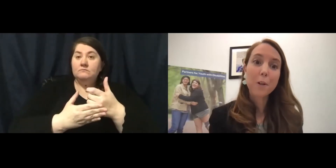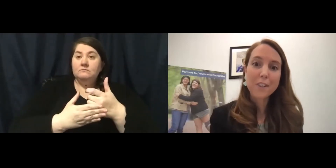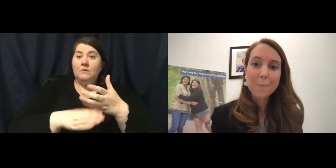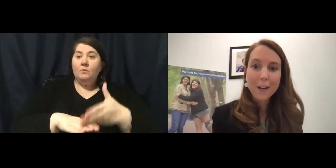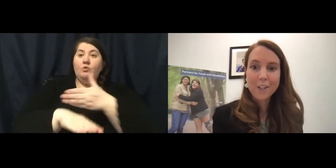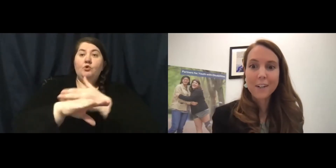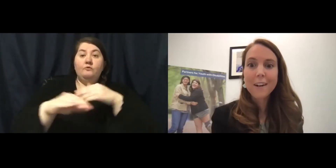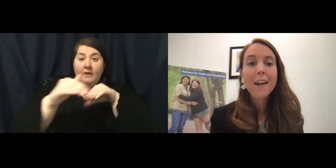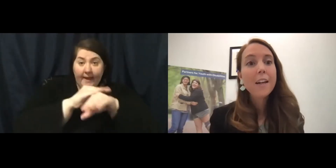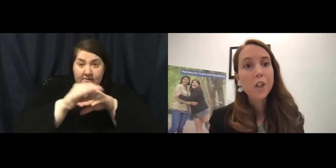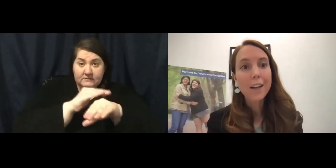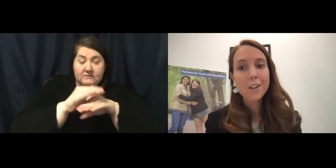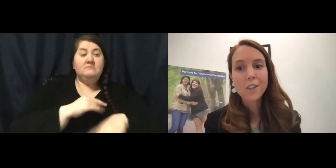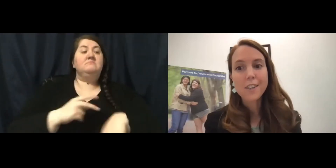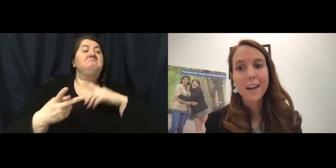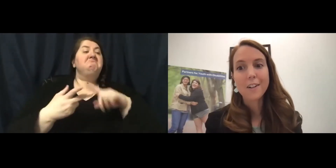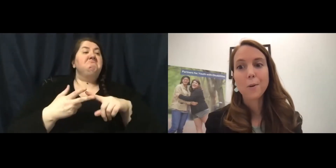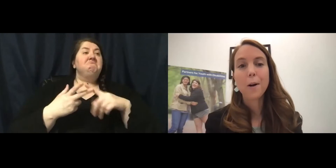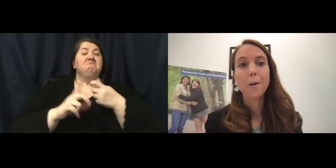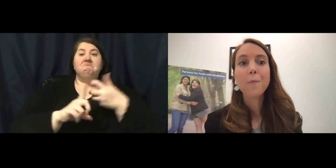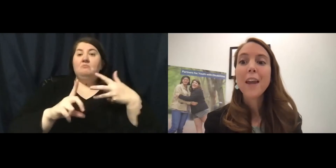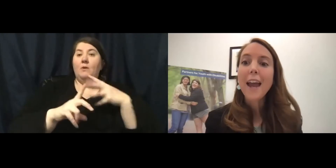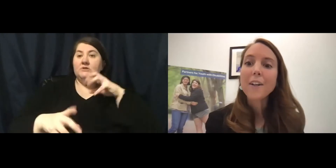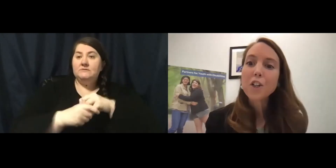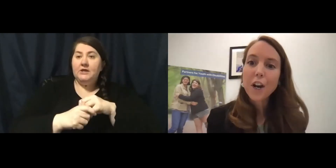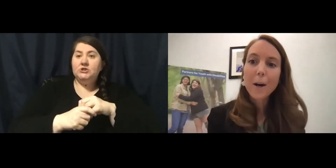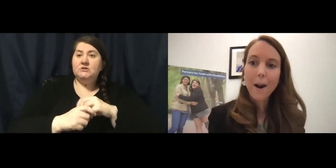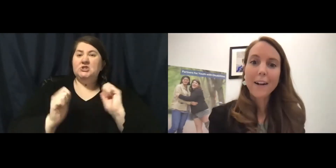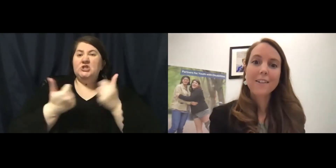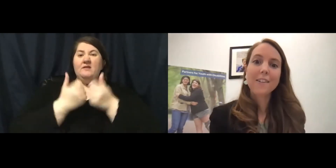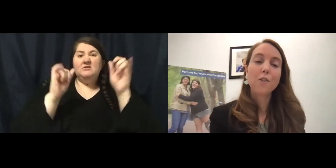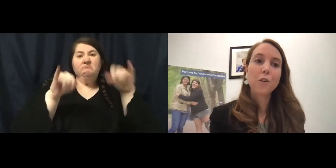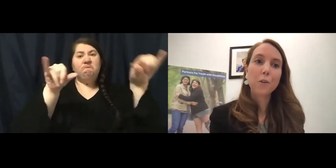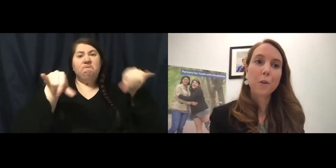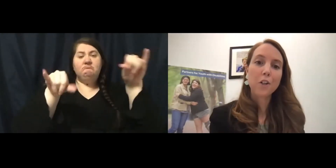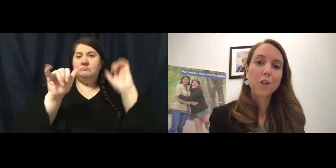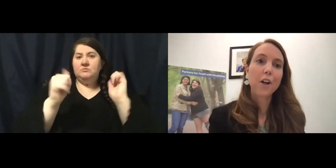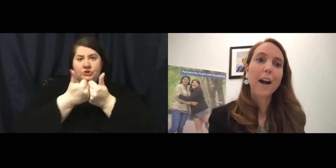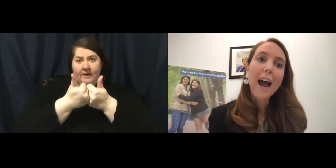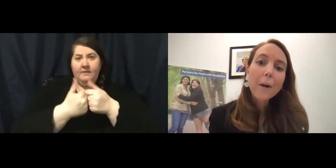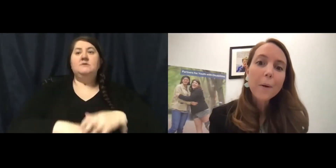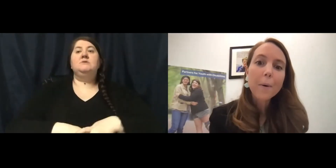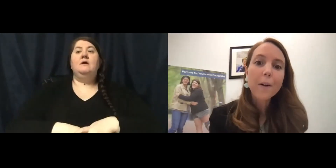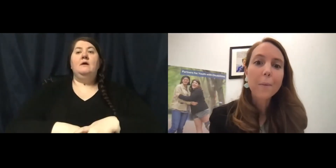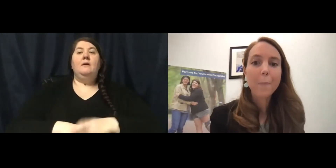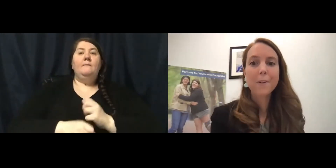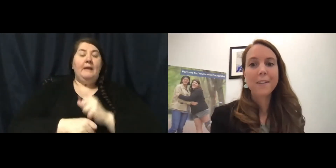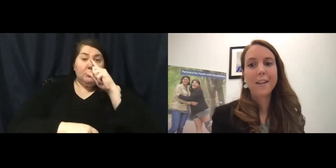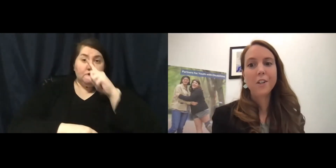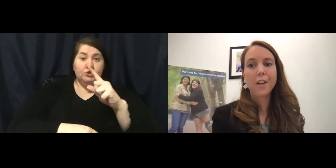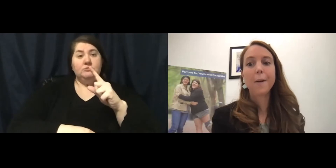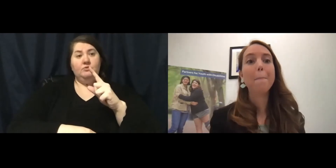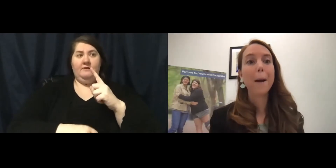participation, challenge the status quo, and share practices to ensure equitable representation.